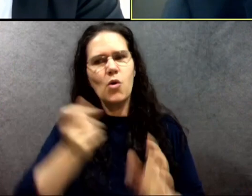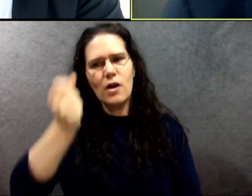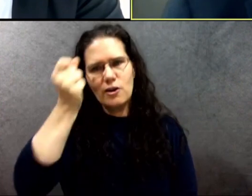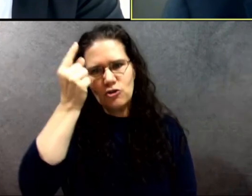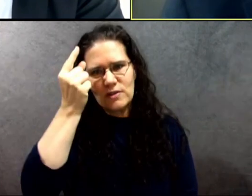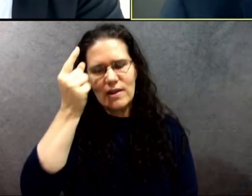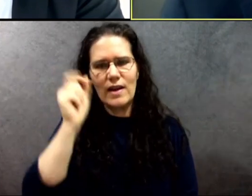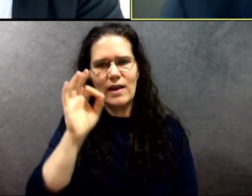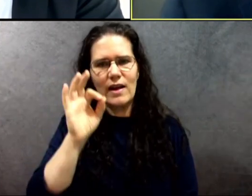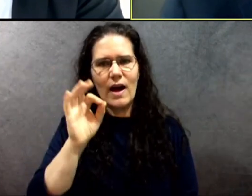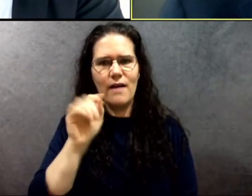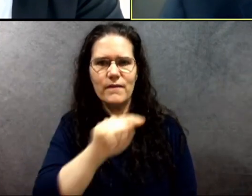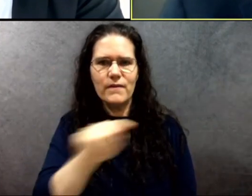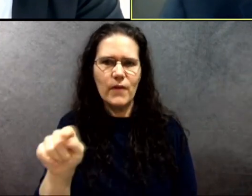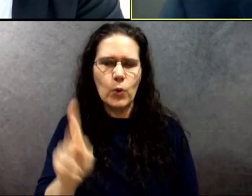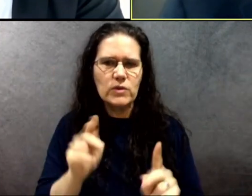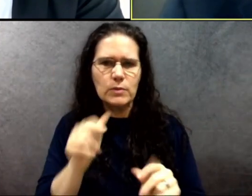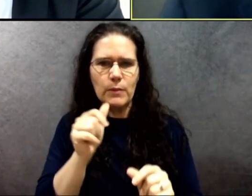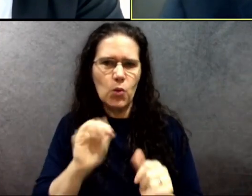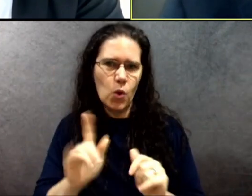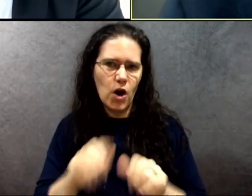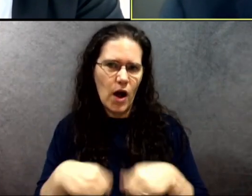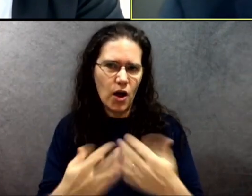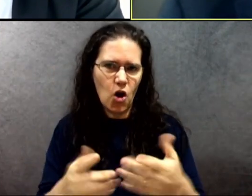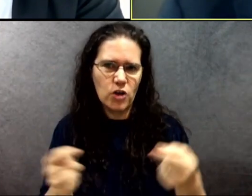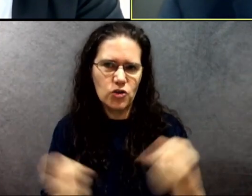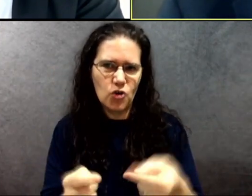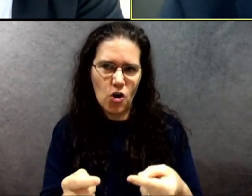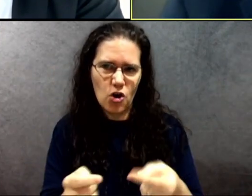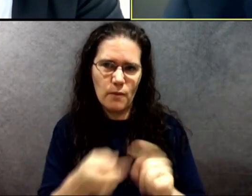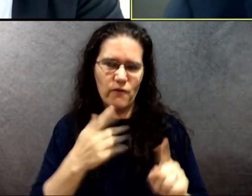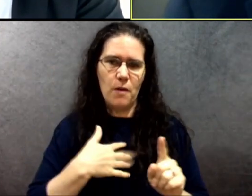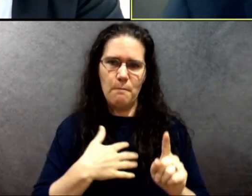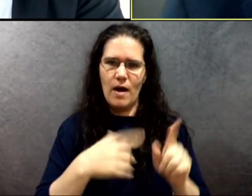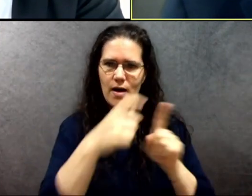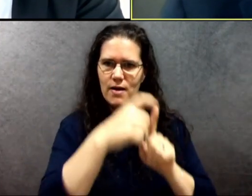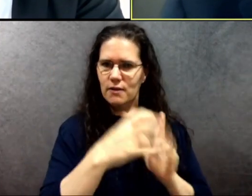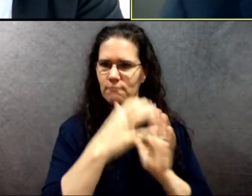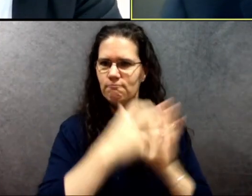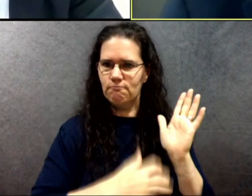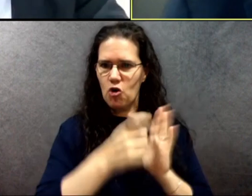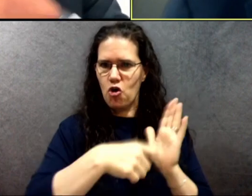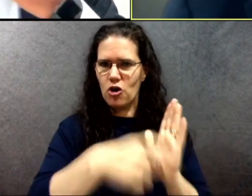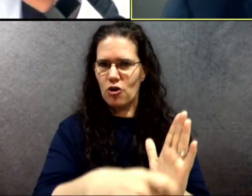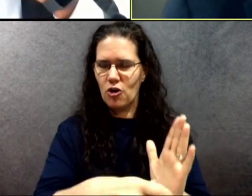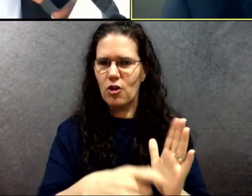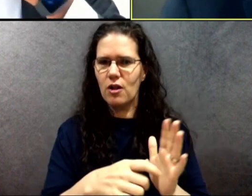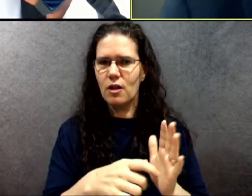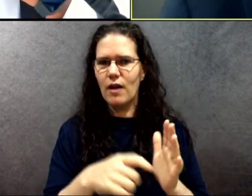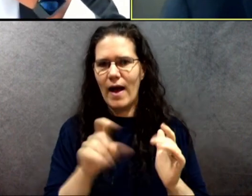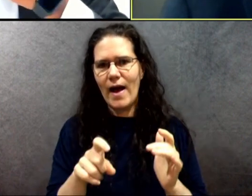of the people I did hurt with these articles and realize how they were so hurt.